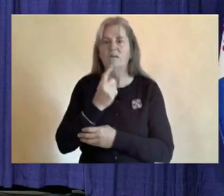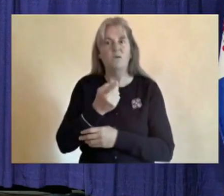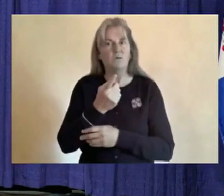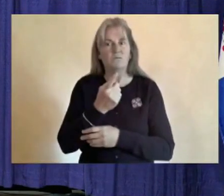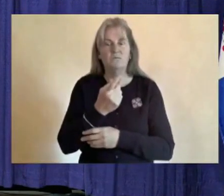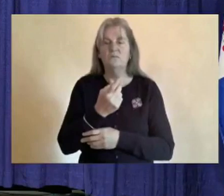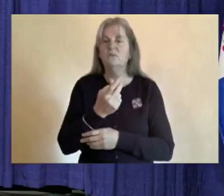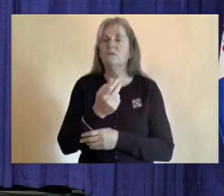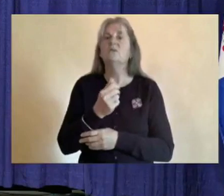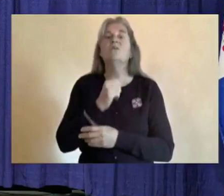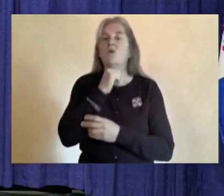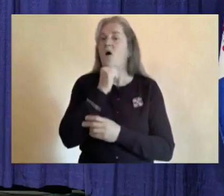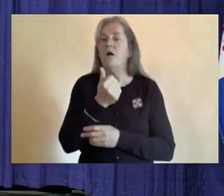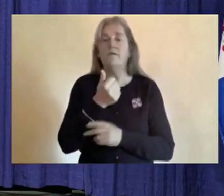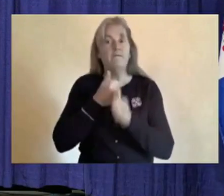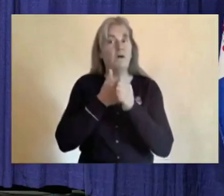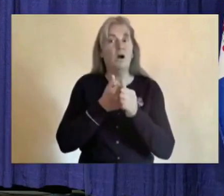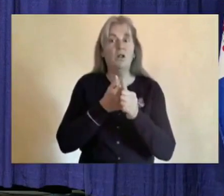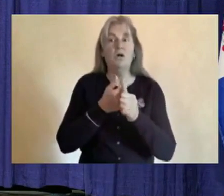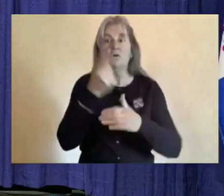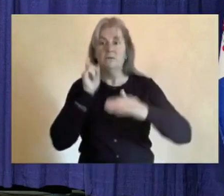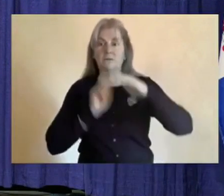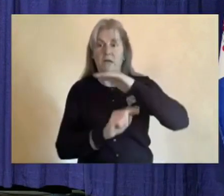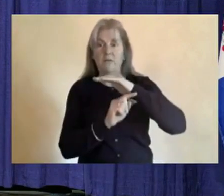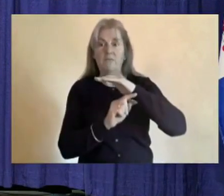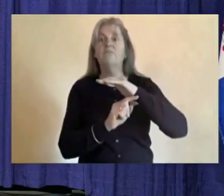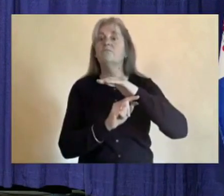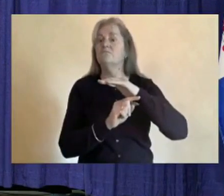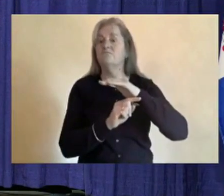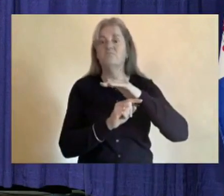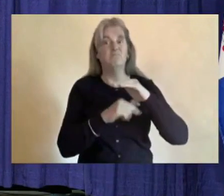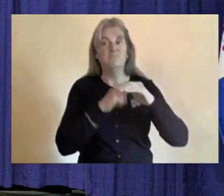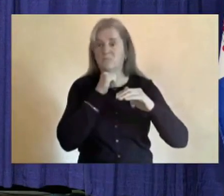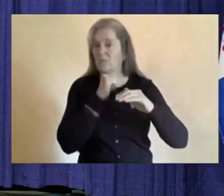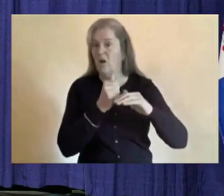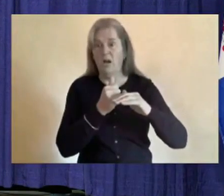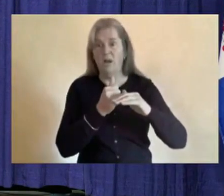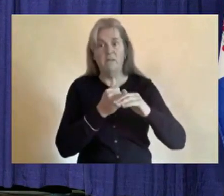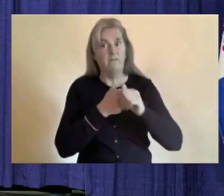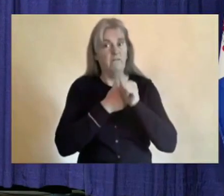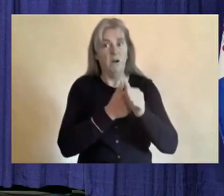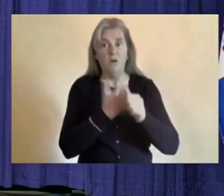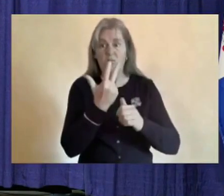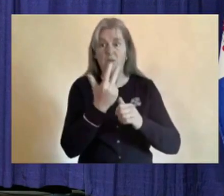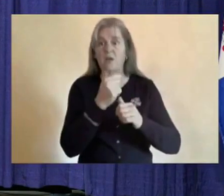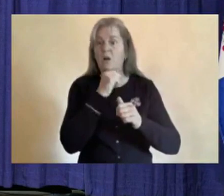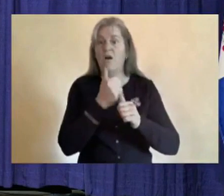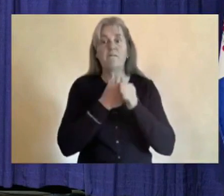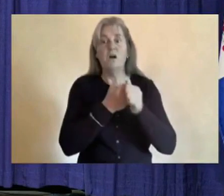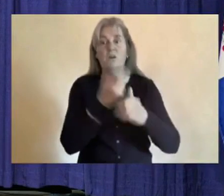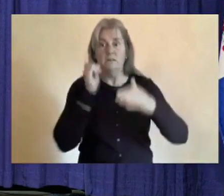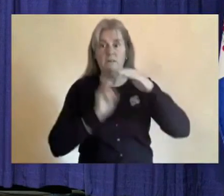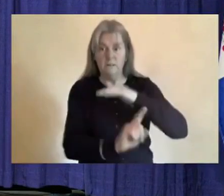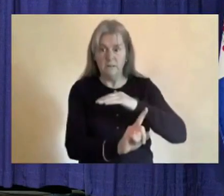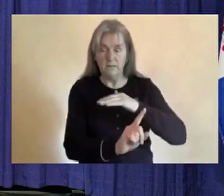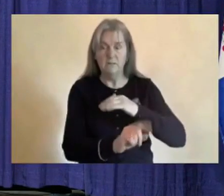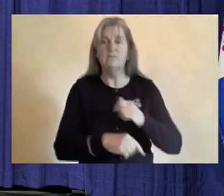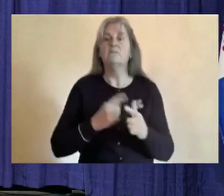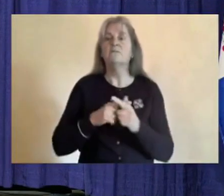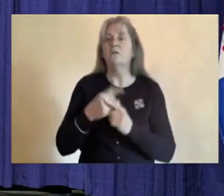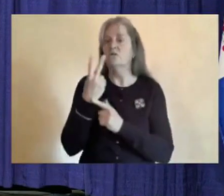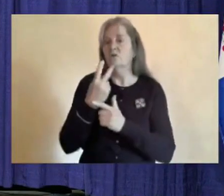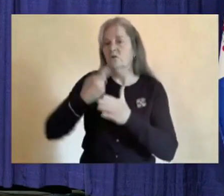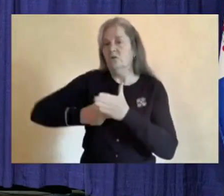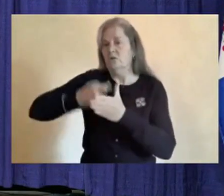-isolate as required upon entry into the territory. There were three of those. Two charges were for failing to act